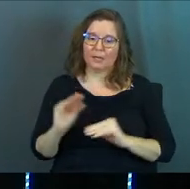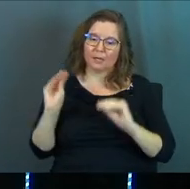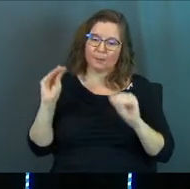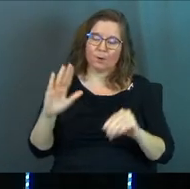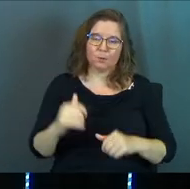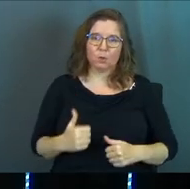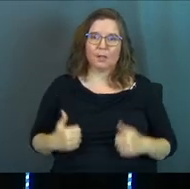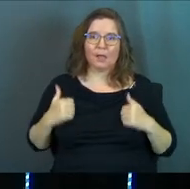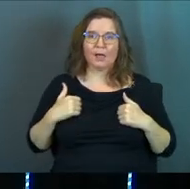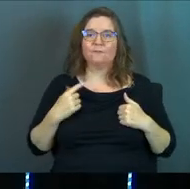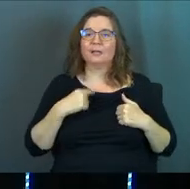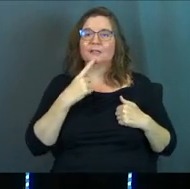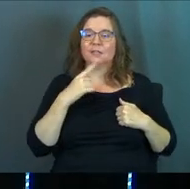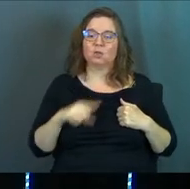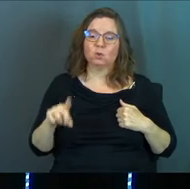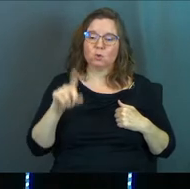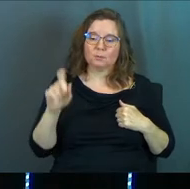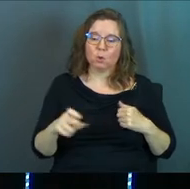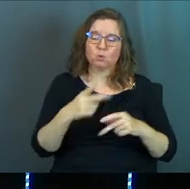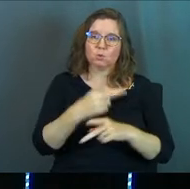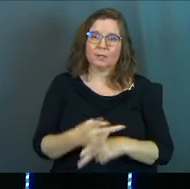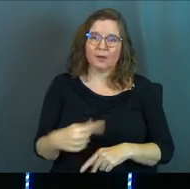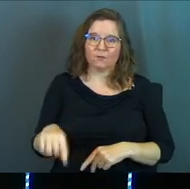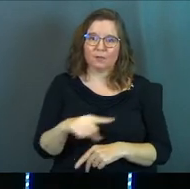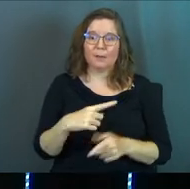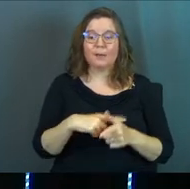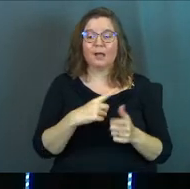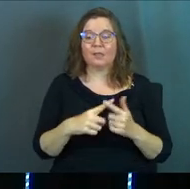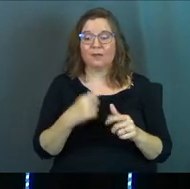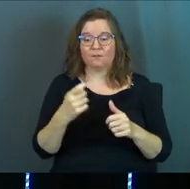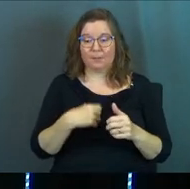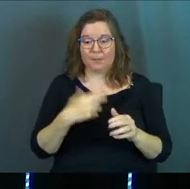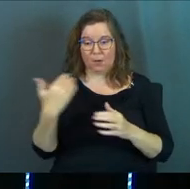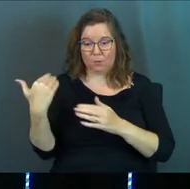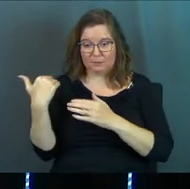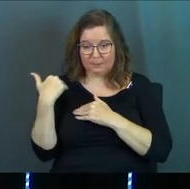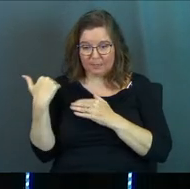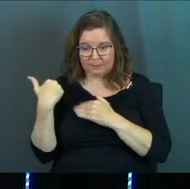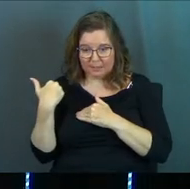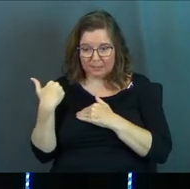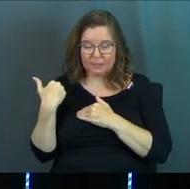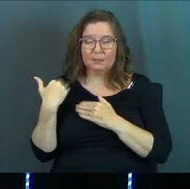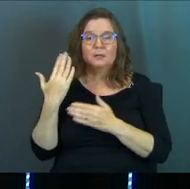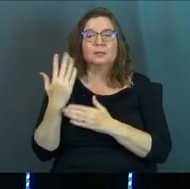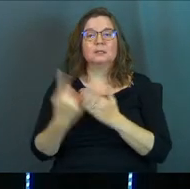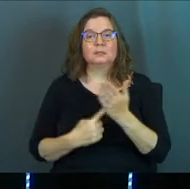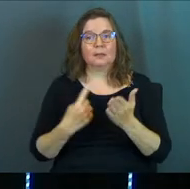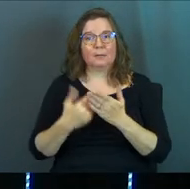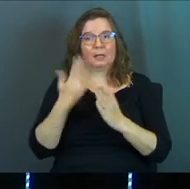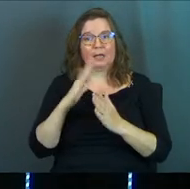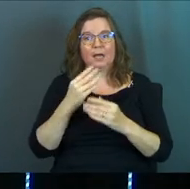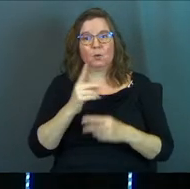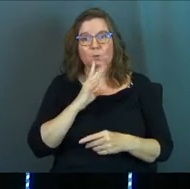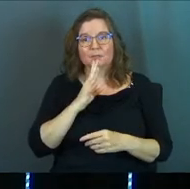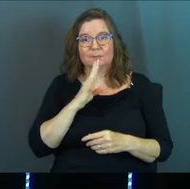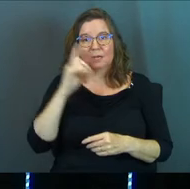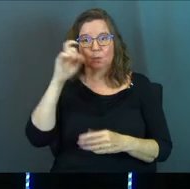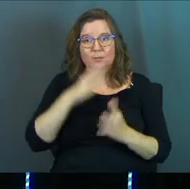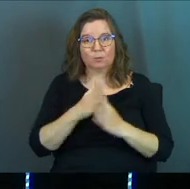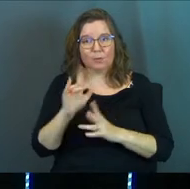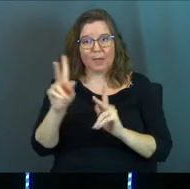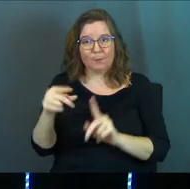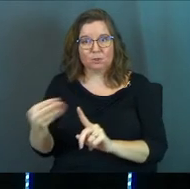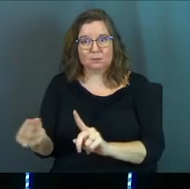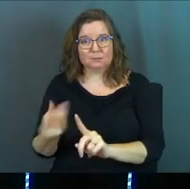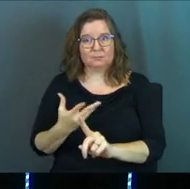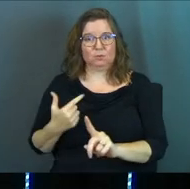God put them in your life and said you're supposed to care for them. And then out of that responsibility, sometimes God will speak wisdom through